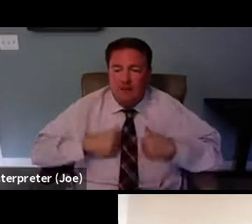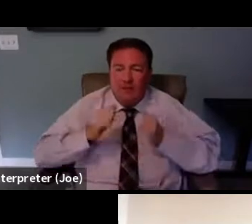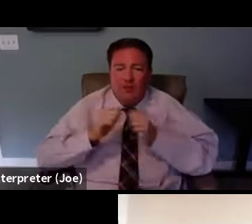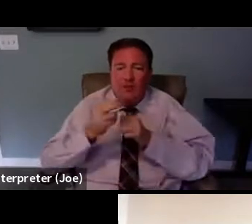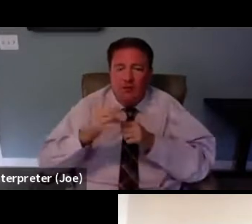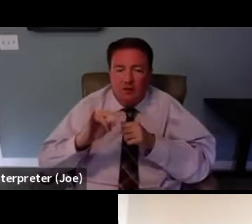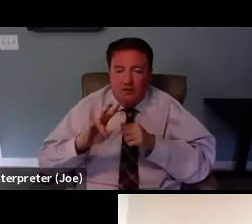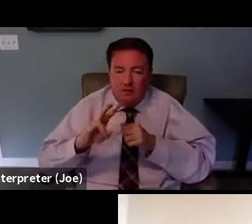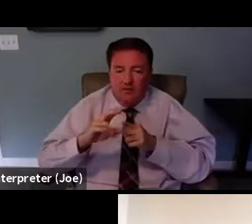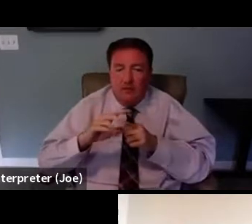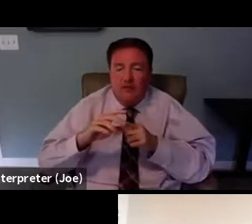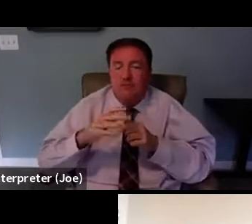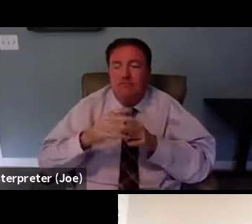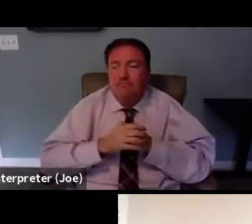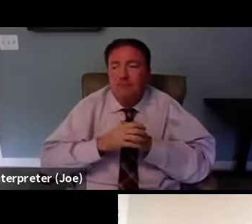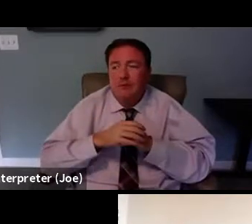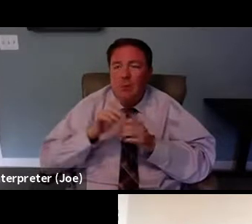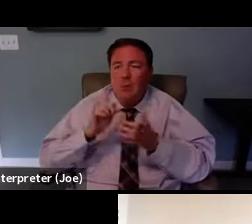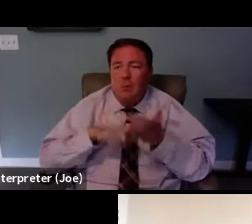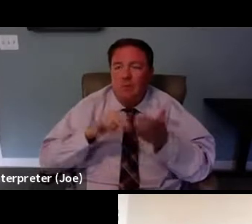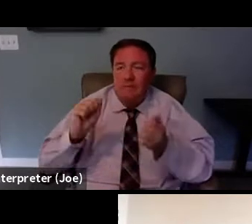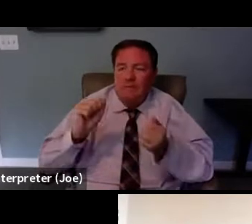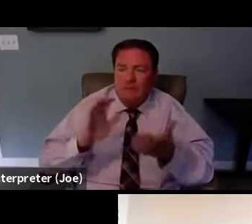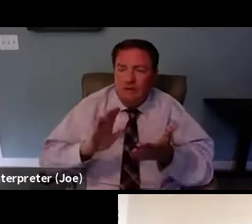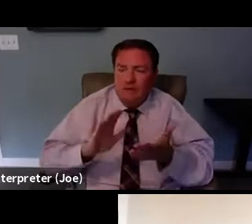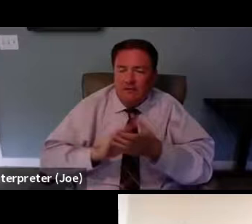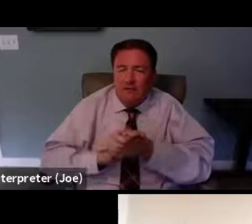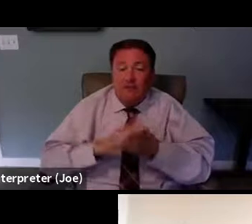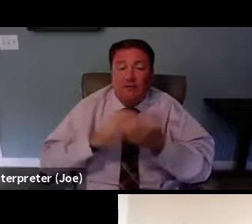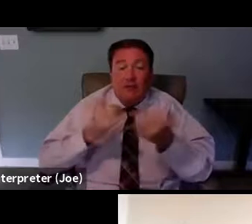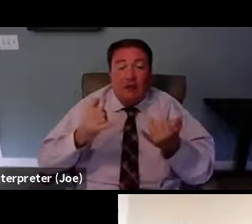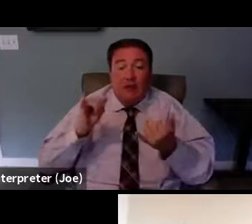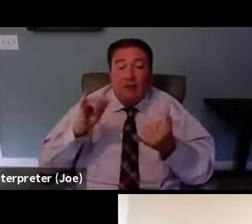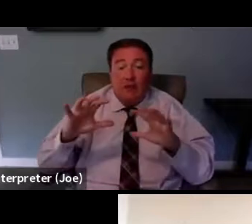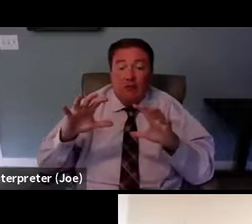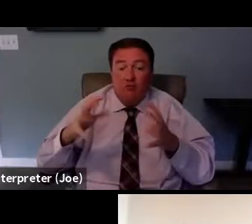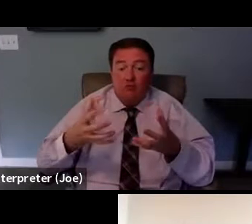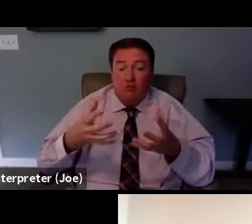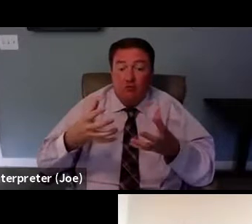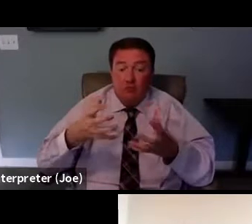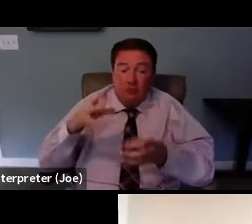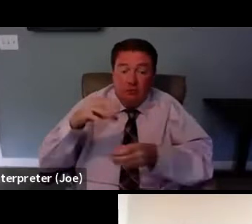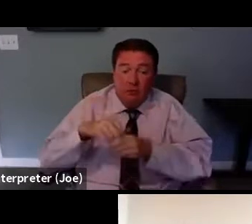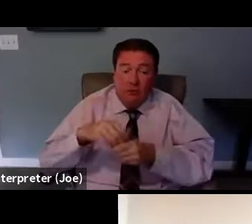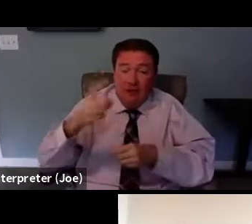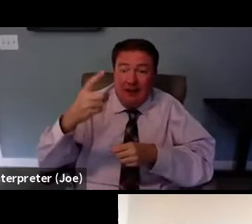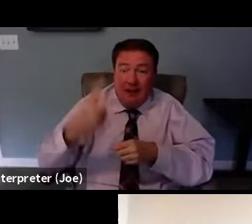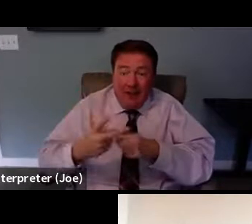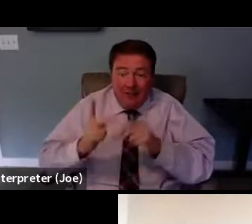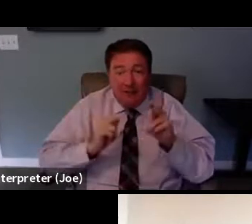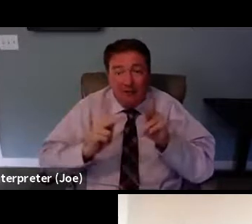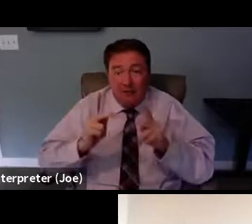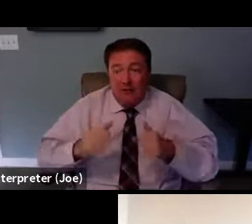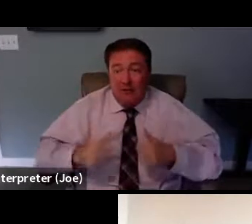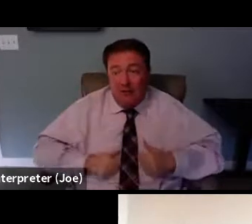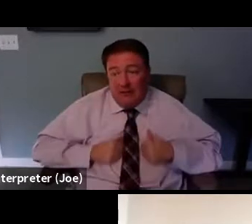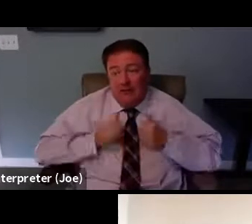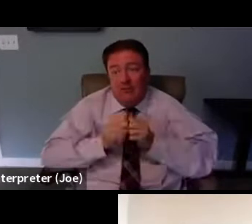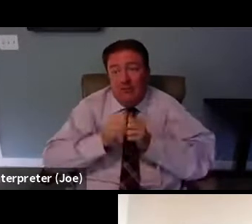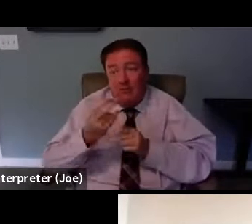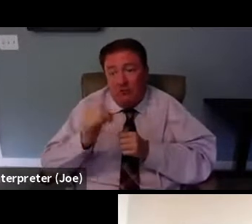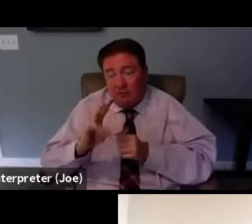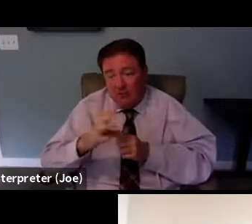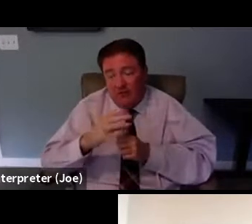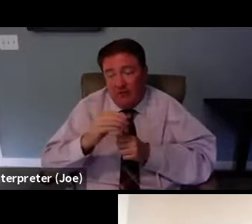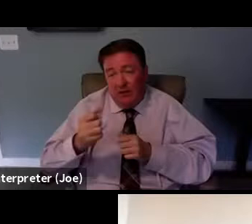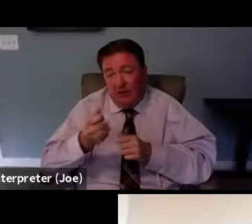starting to face at this point. I mean, as we know, this group constitute half of the people living with HIV. And in